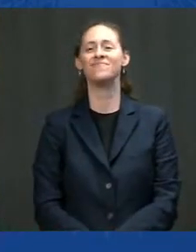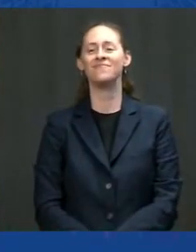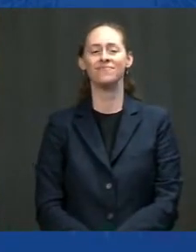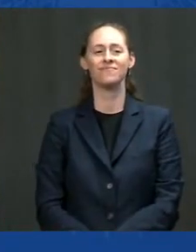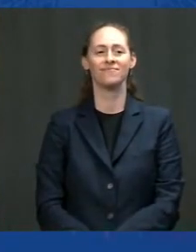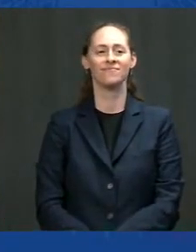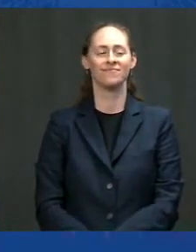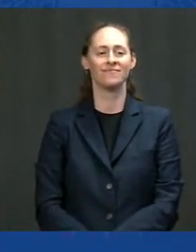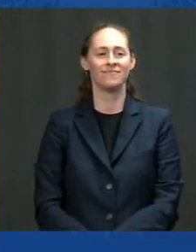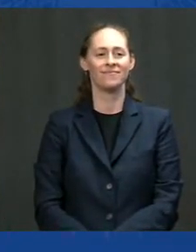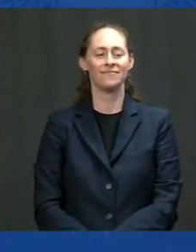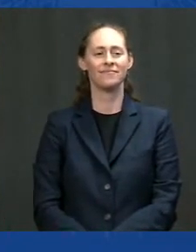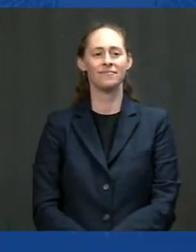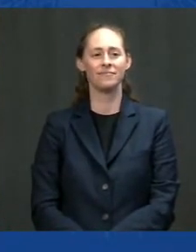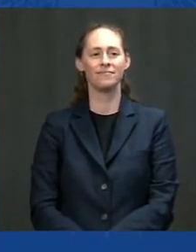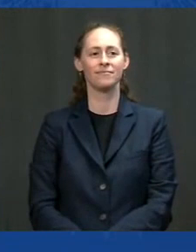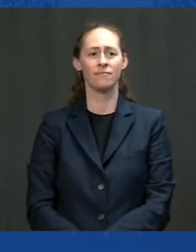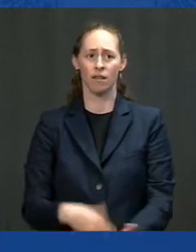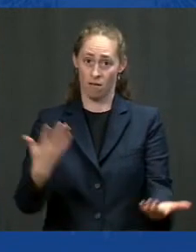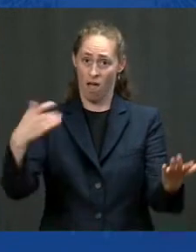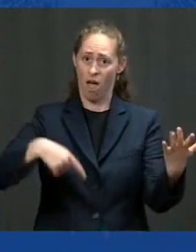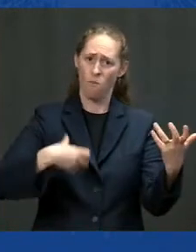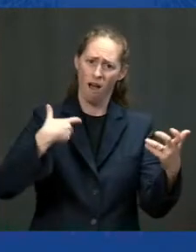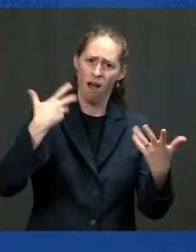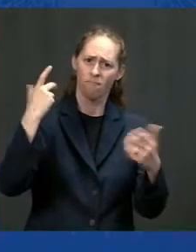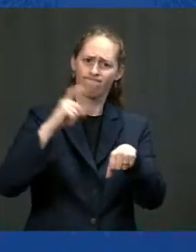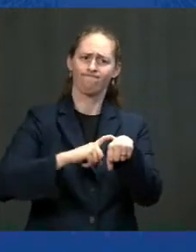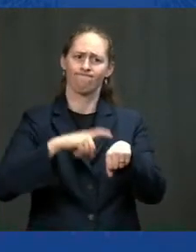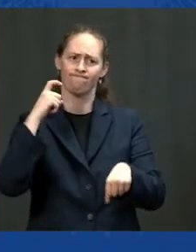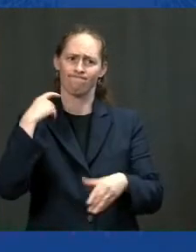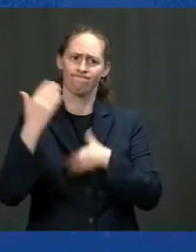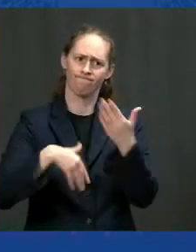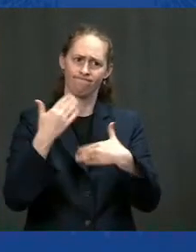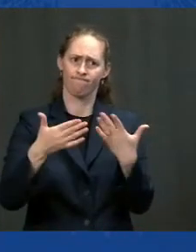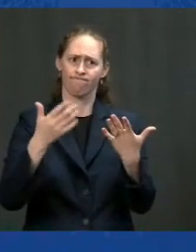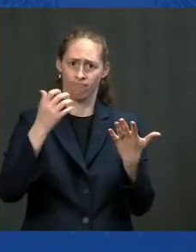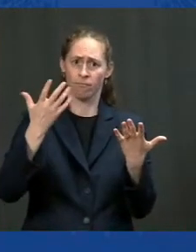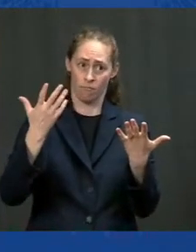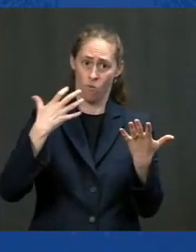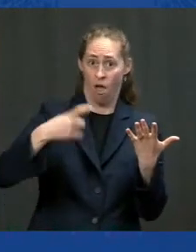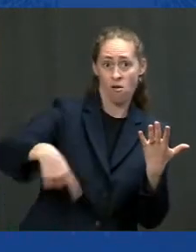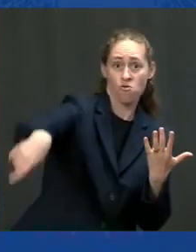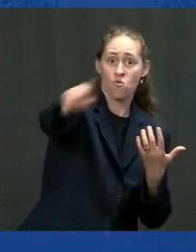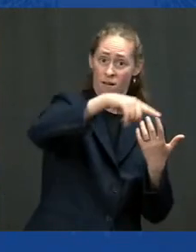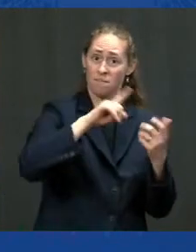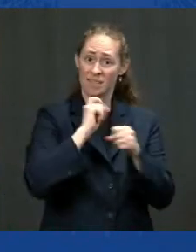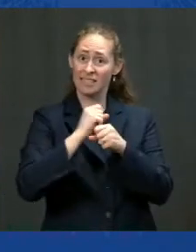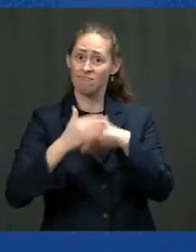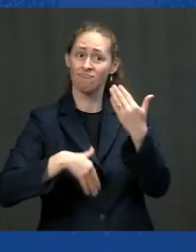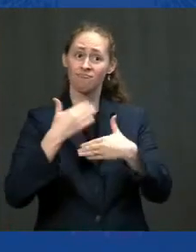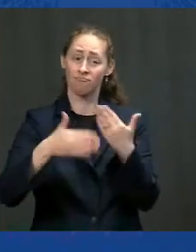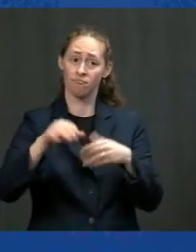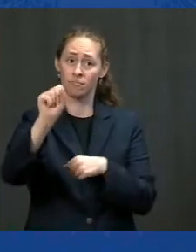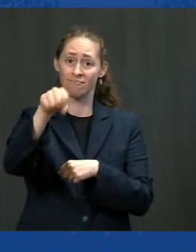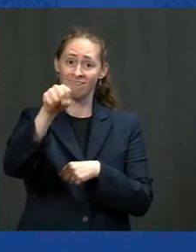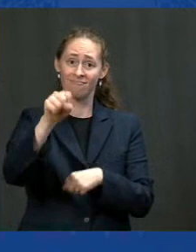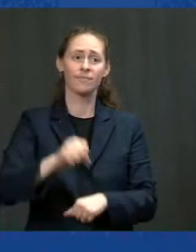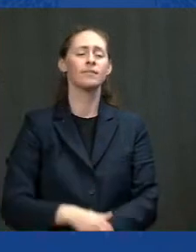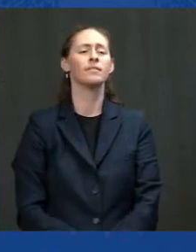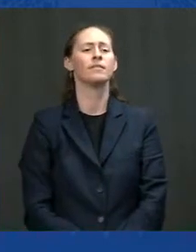getting things moving we really are you are when i started my campaign for president